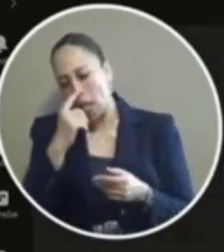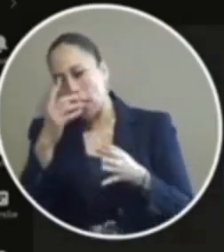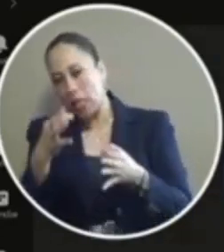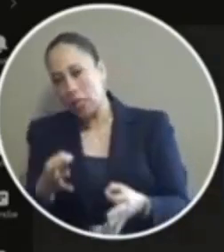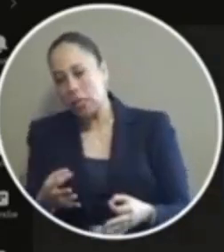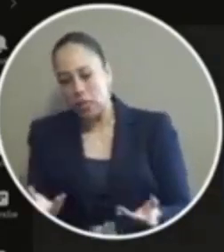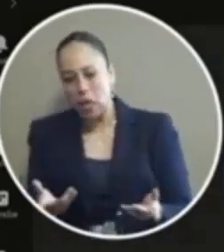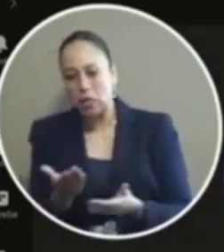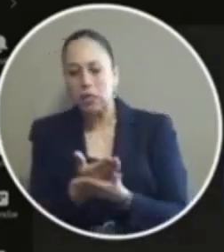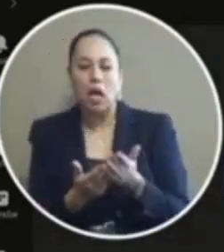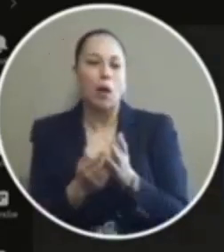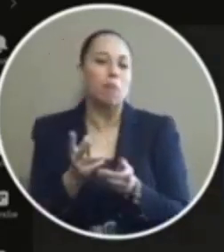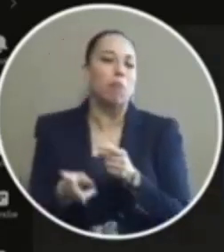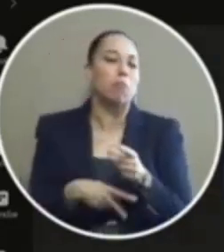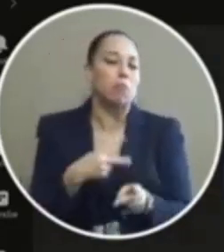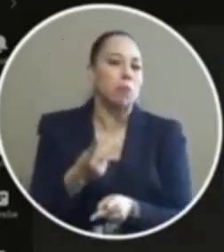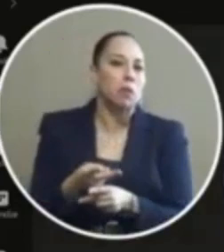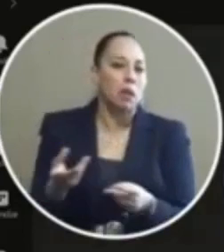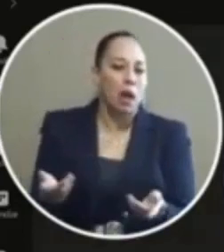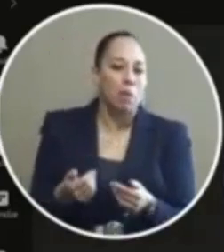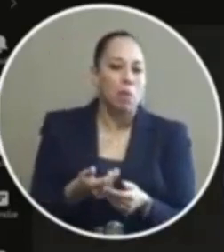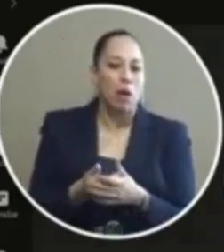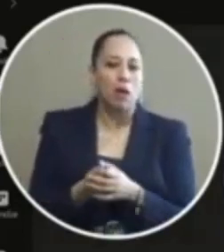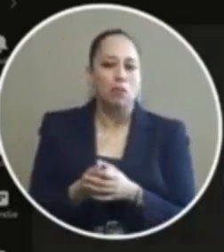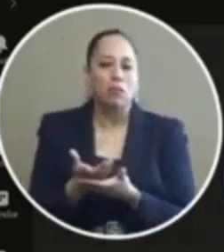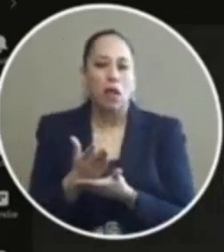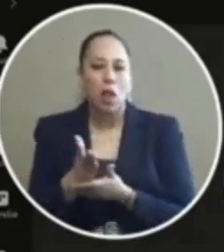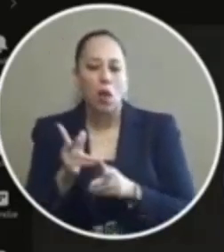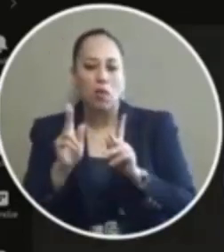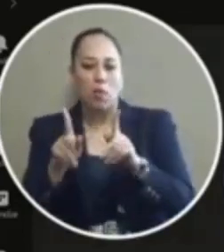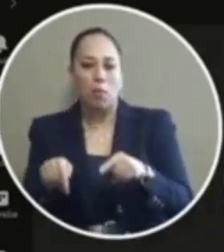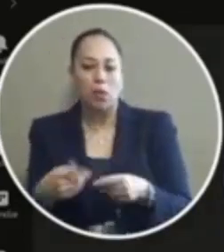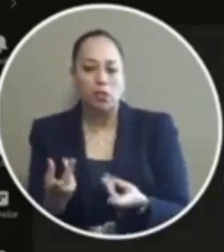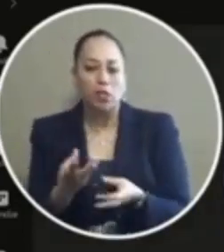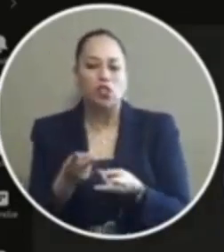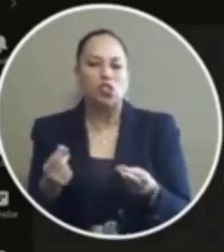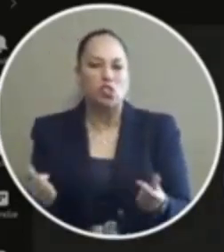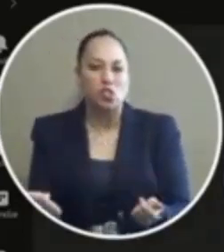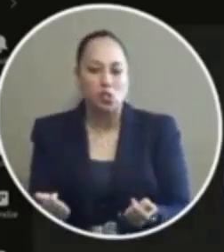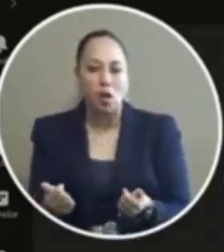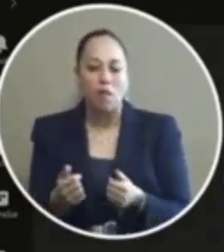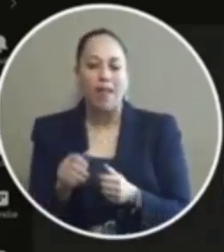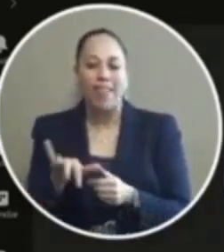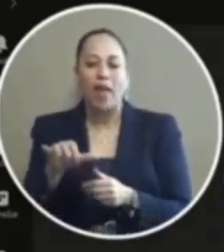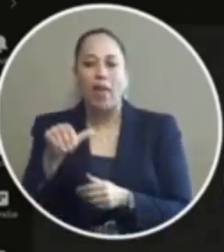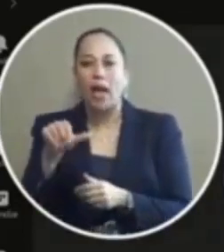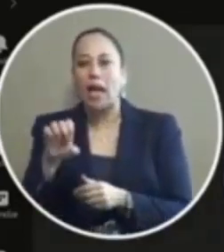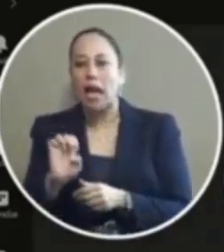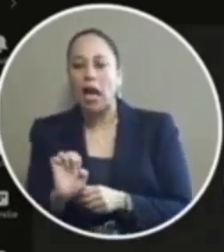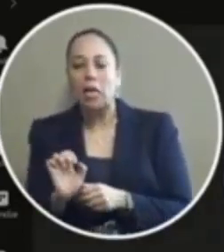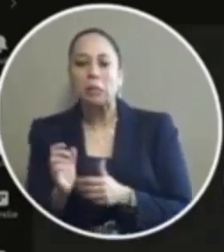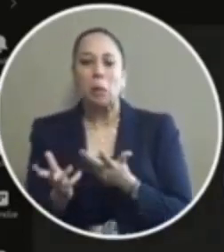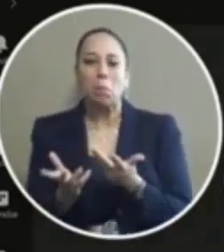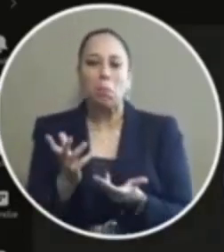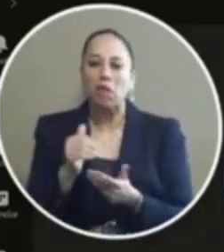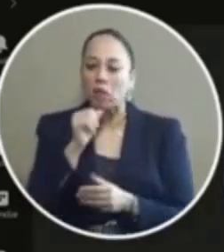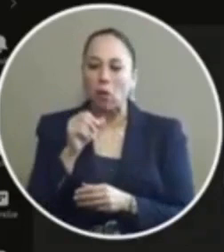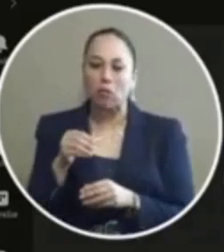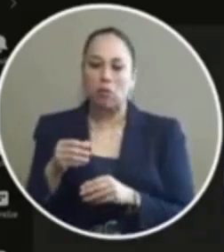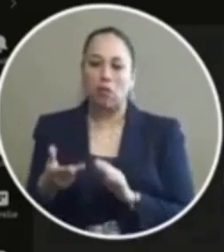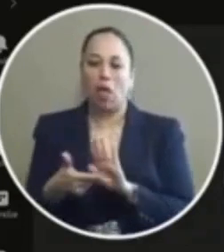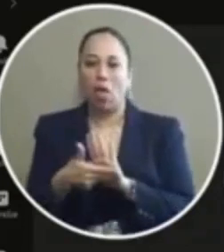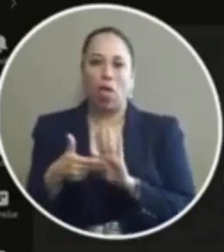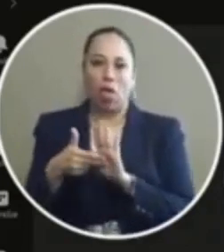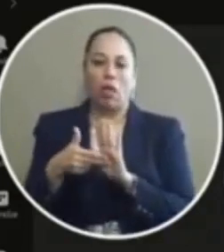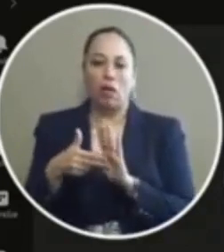offer some kind of deal that allows a person to resolve their case in a way that maybe doesn't affect them